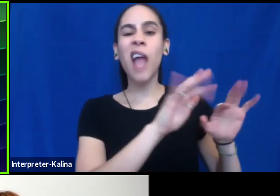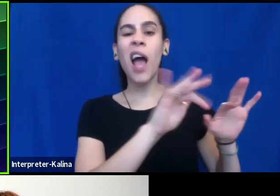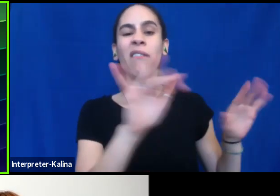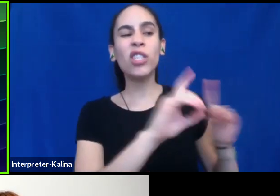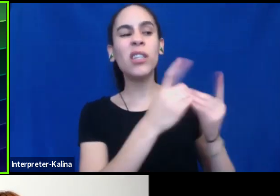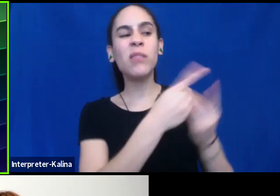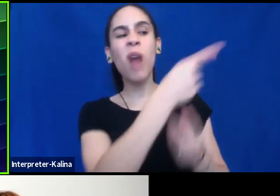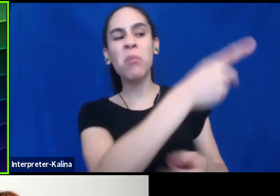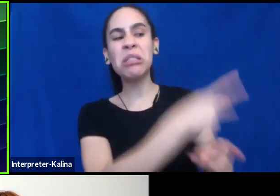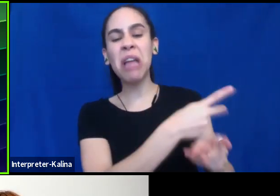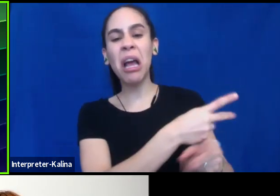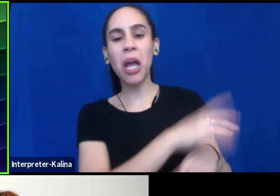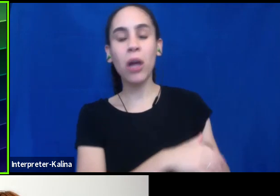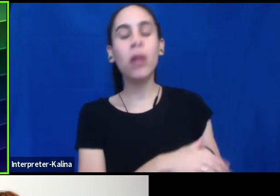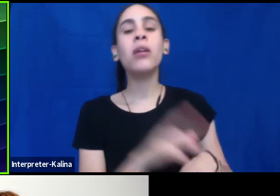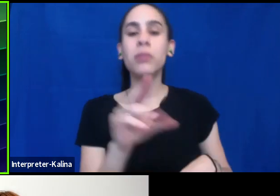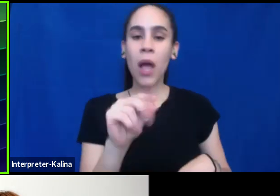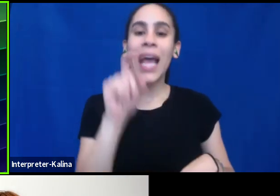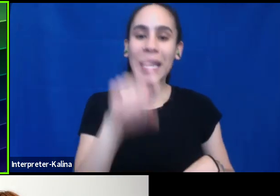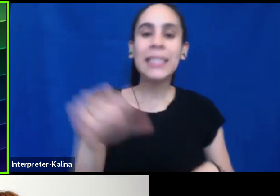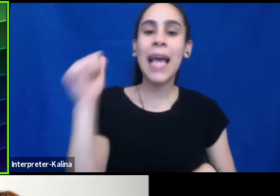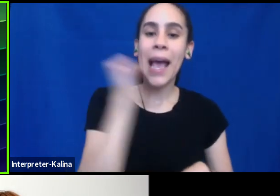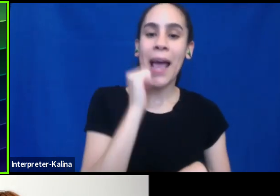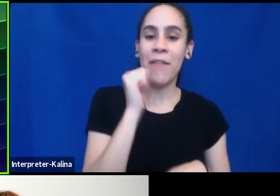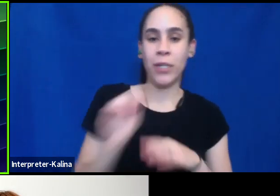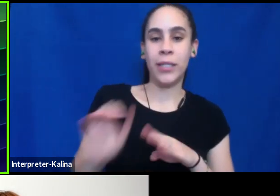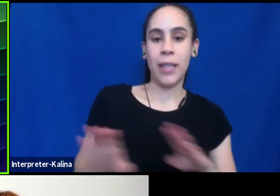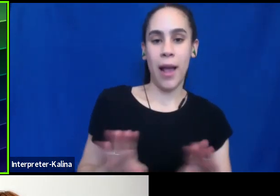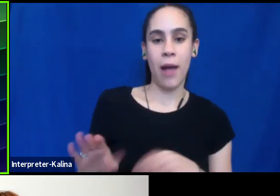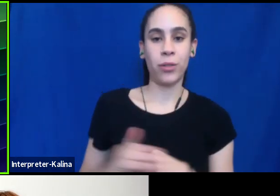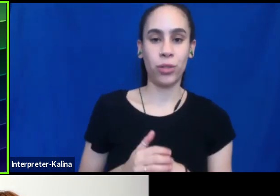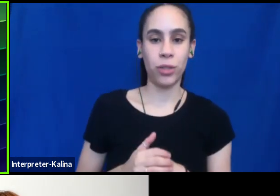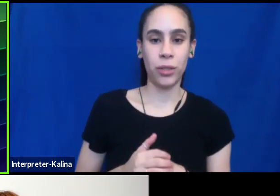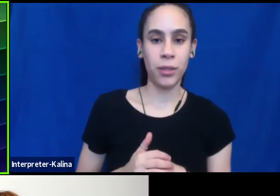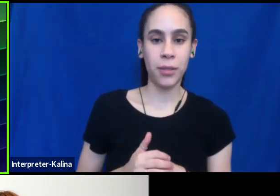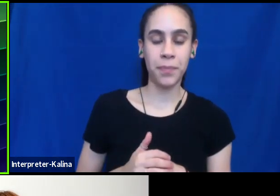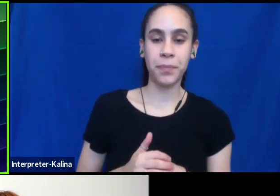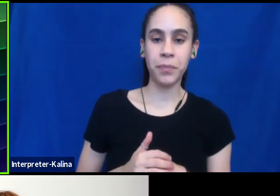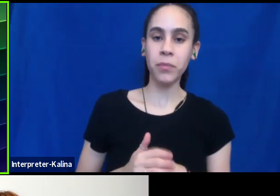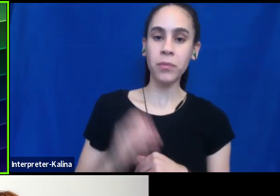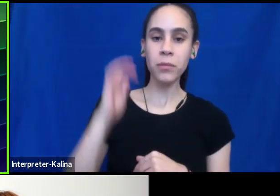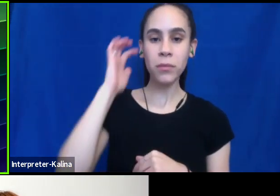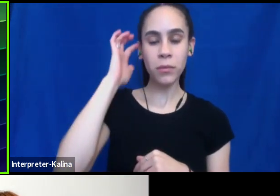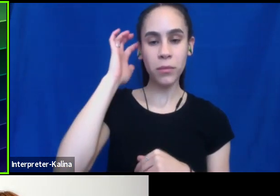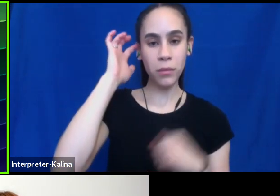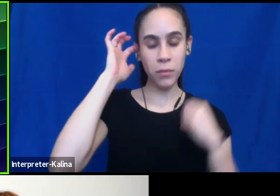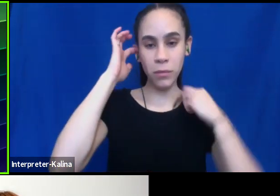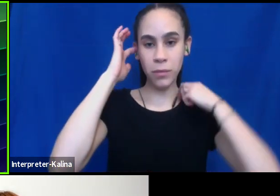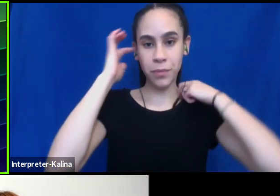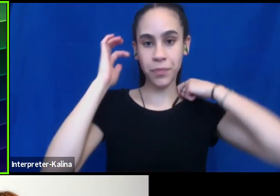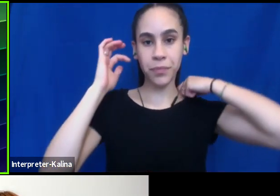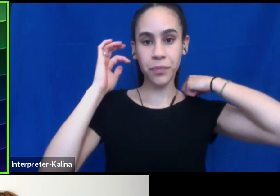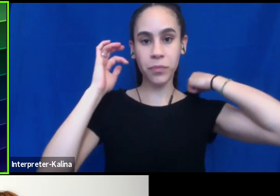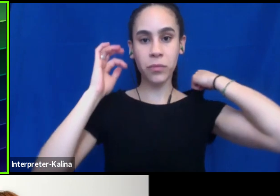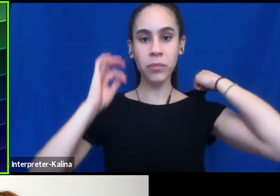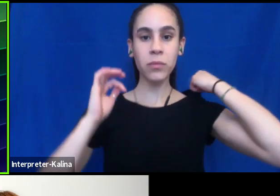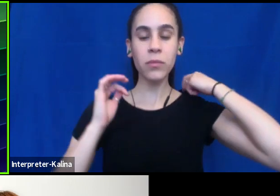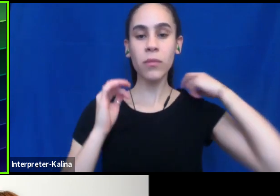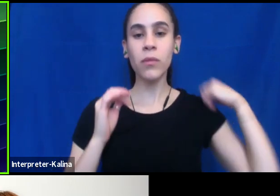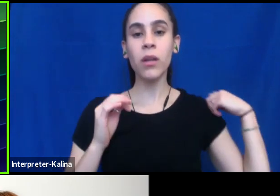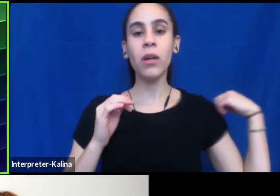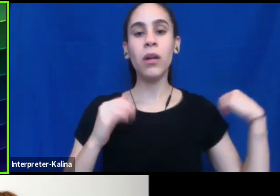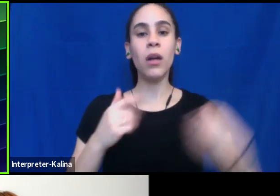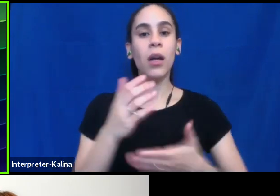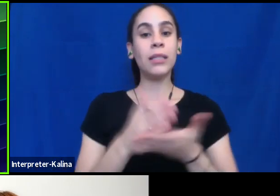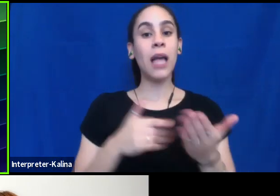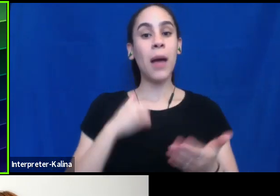like, it needs to be everyday actions. Um, so some of the things that I would recommend